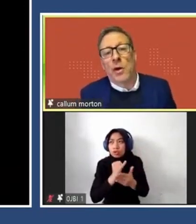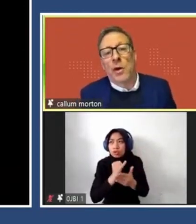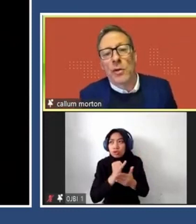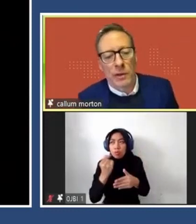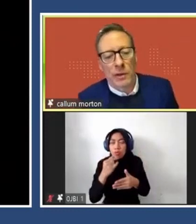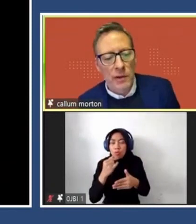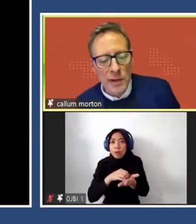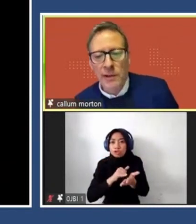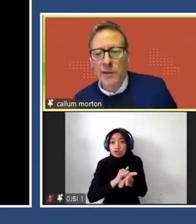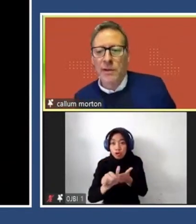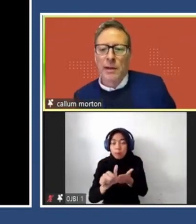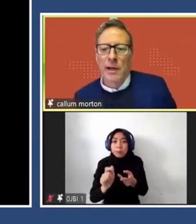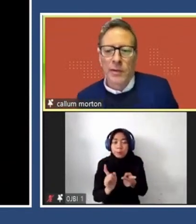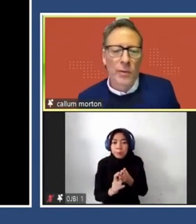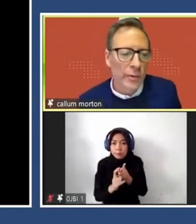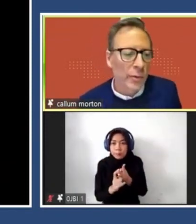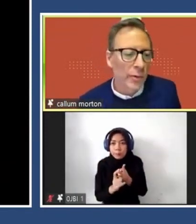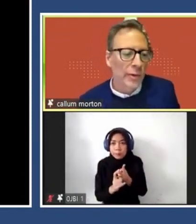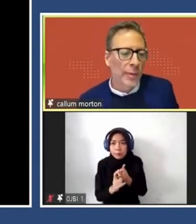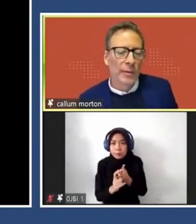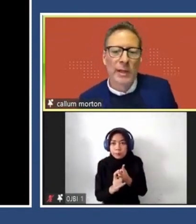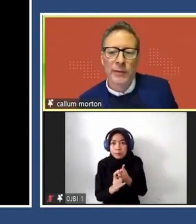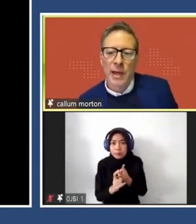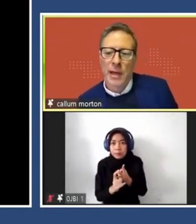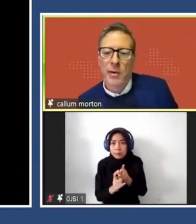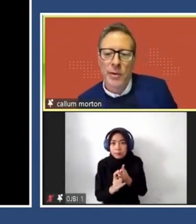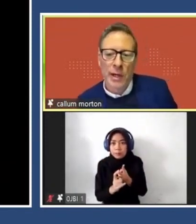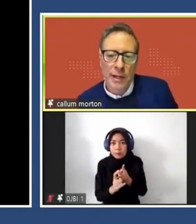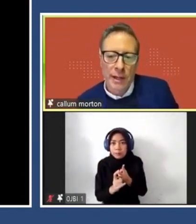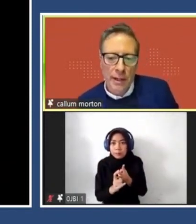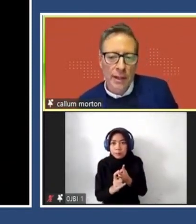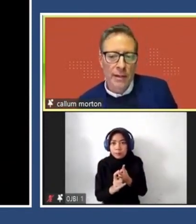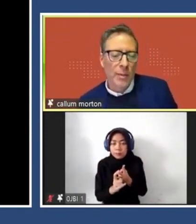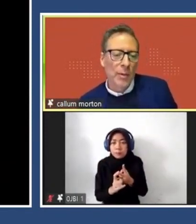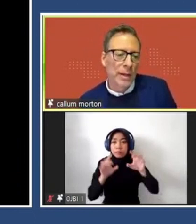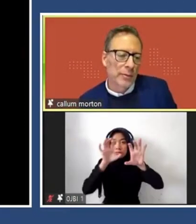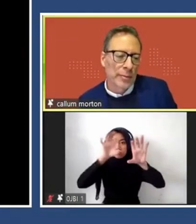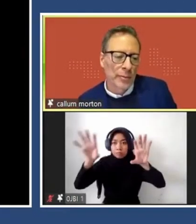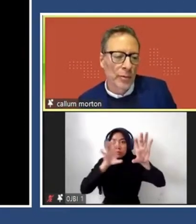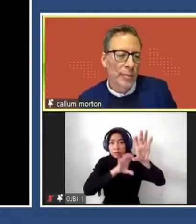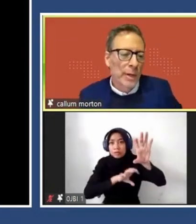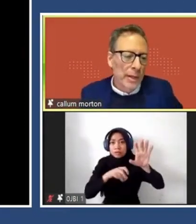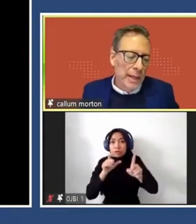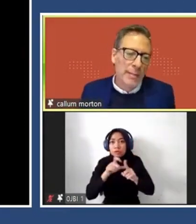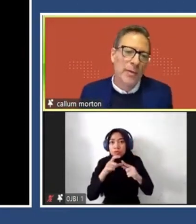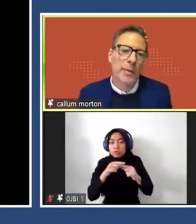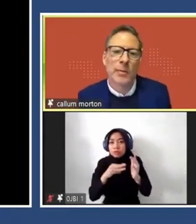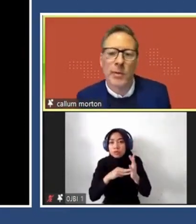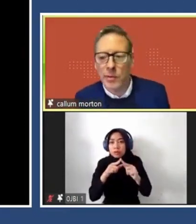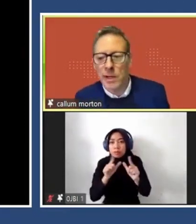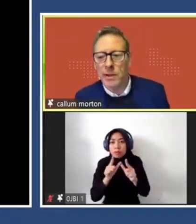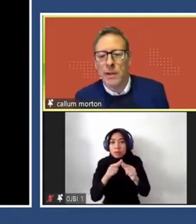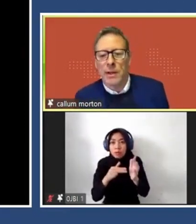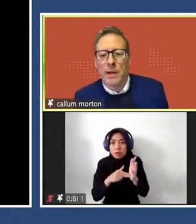Jonathan Jones, the Indigenous artist, talked. Of course, in the bottom left hand corner, Ade Damawan from Rungrupa. He